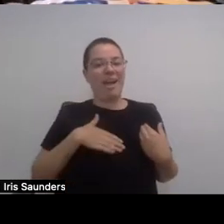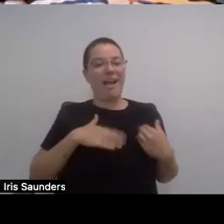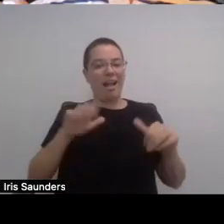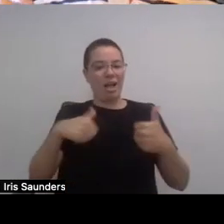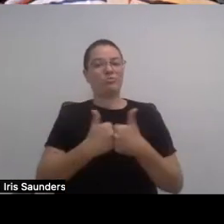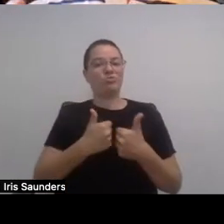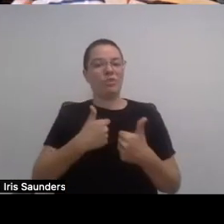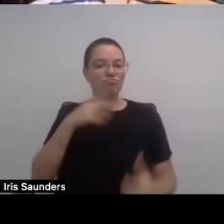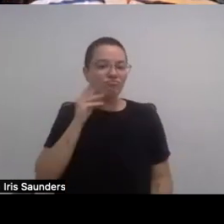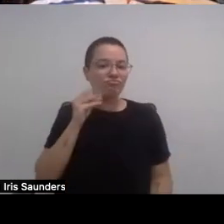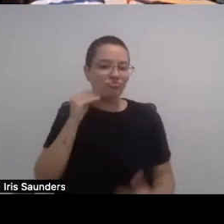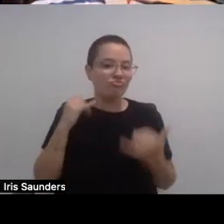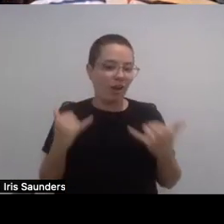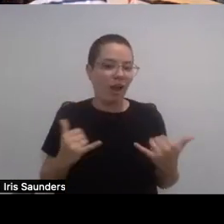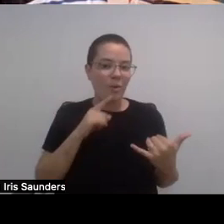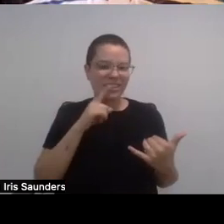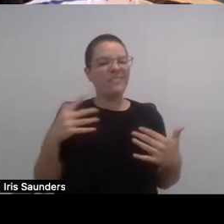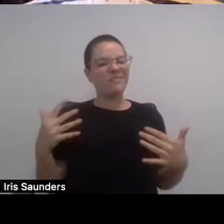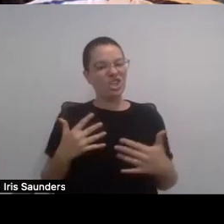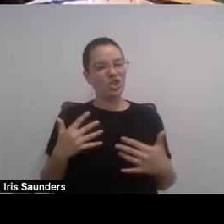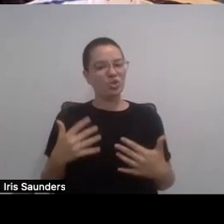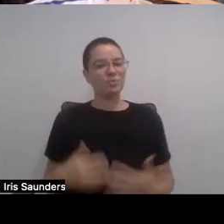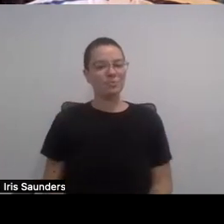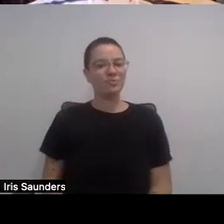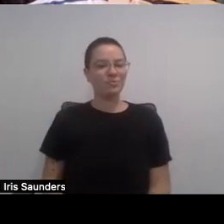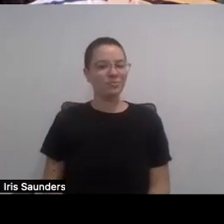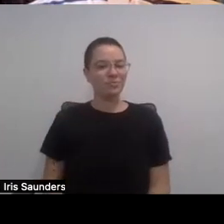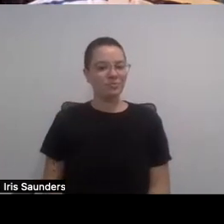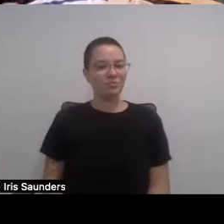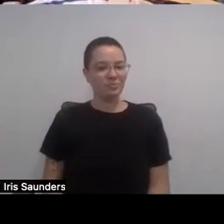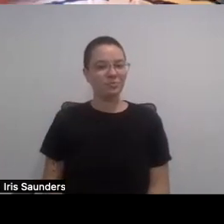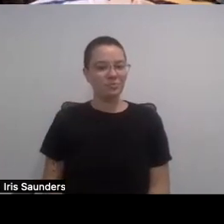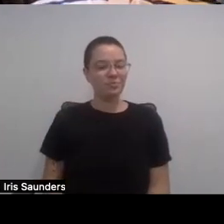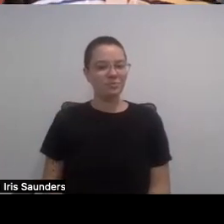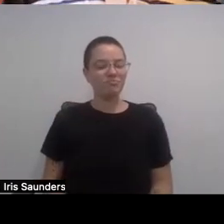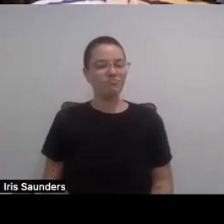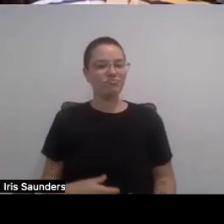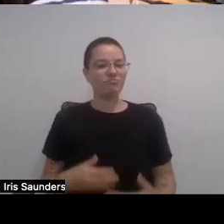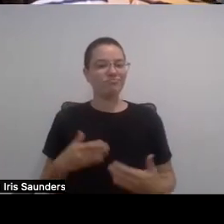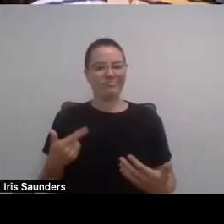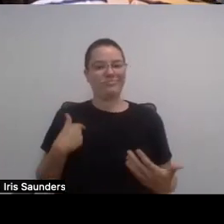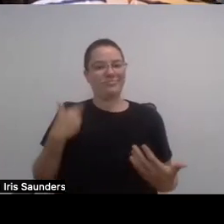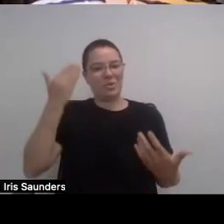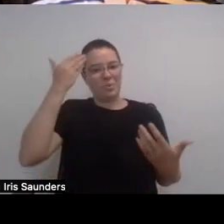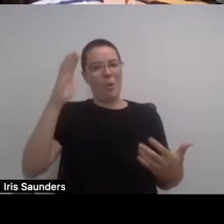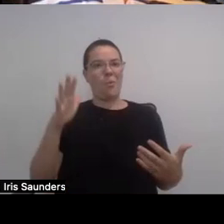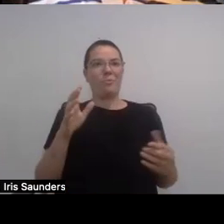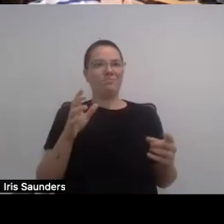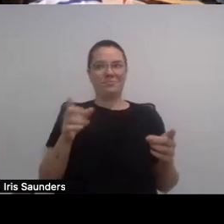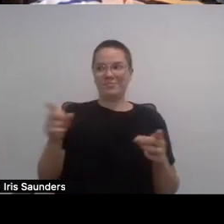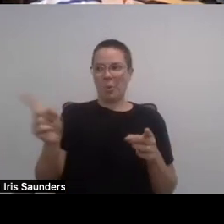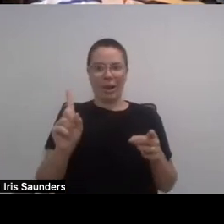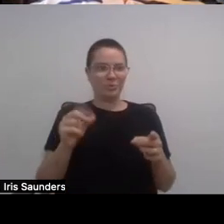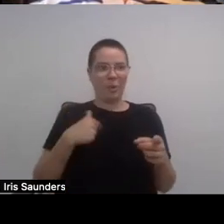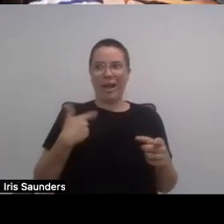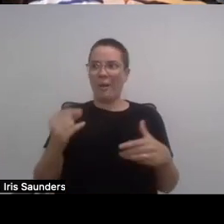right now, is probably fear, you know, and and not, not knowing what direction to take. So I've